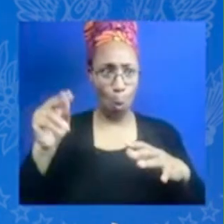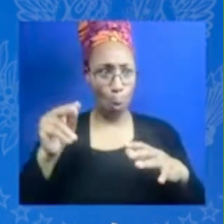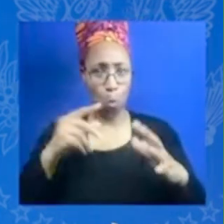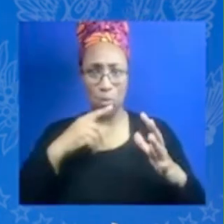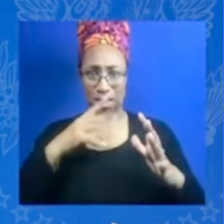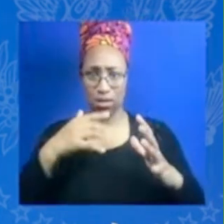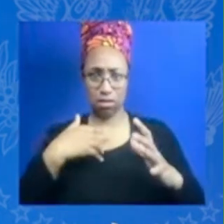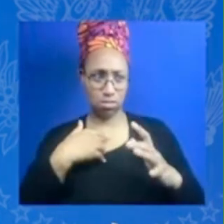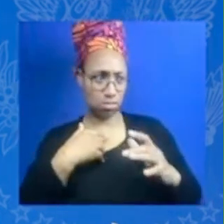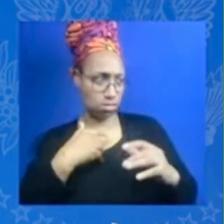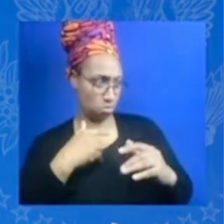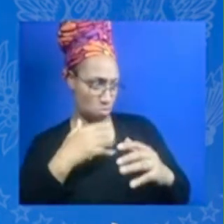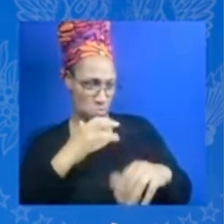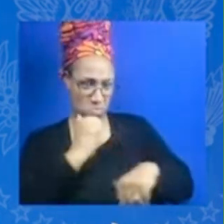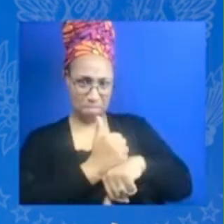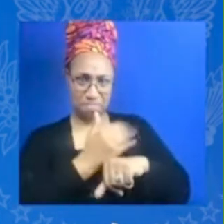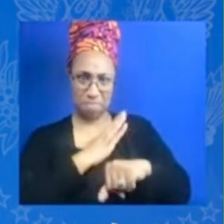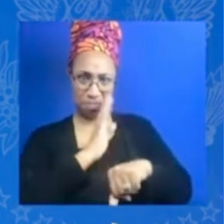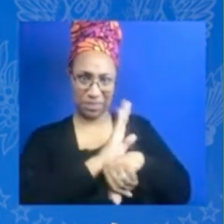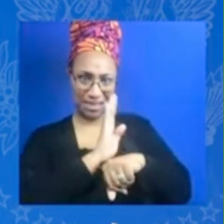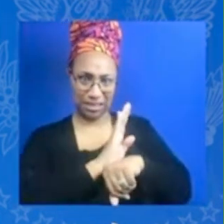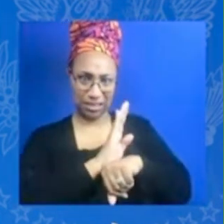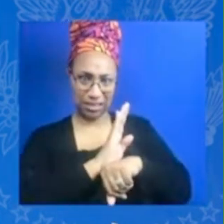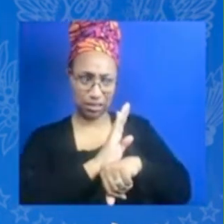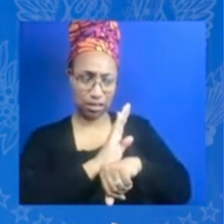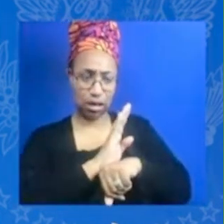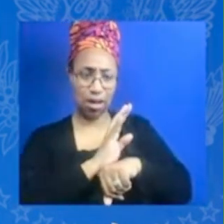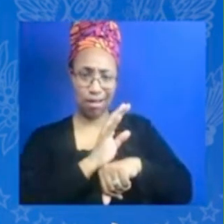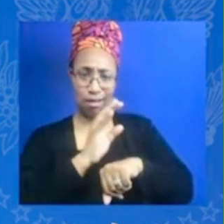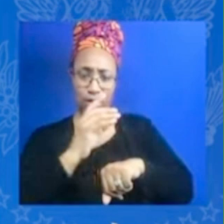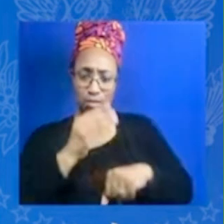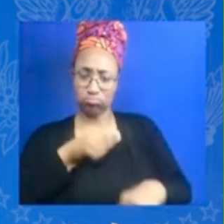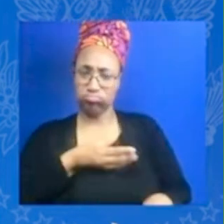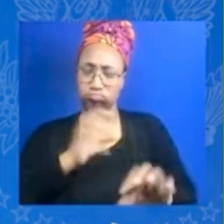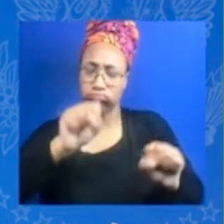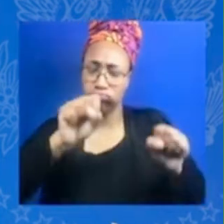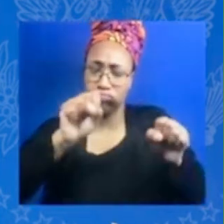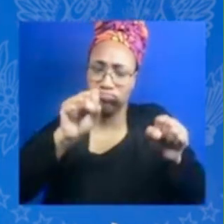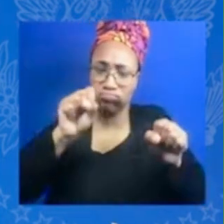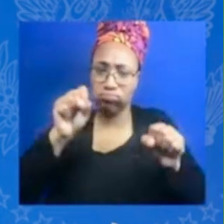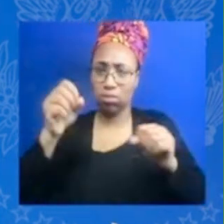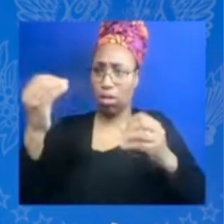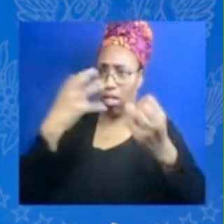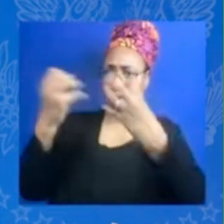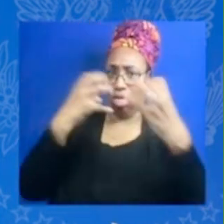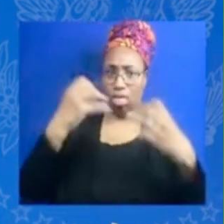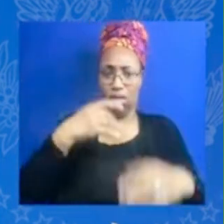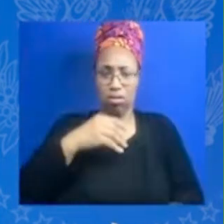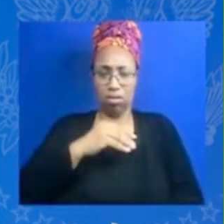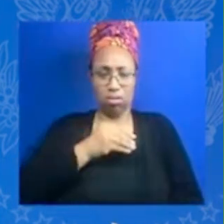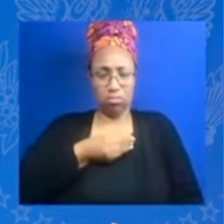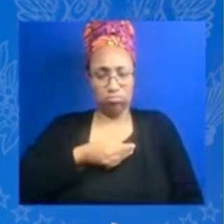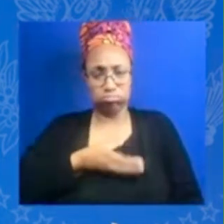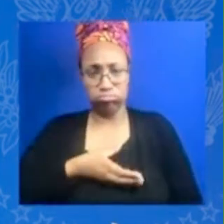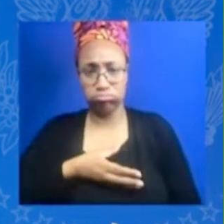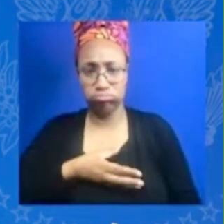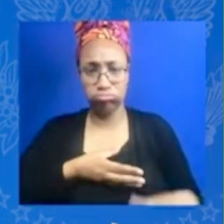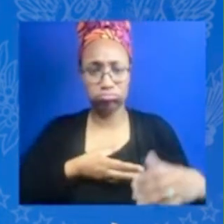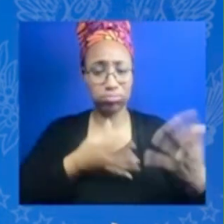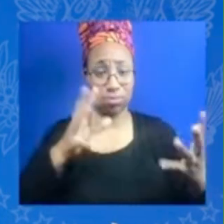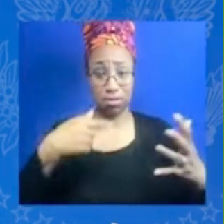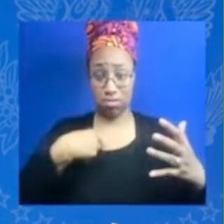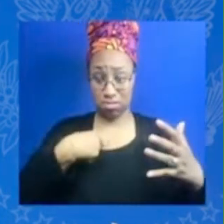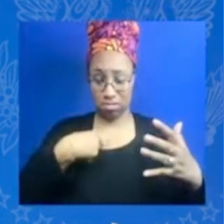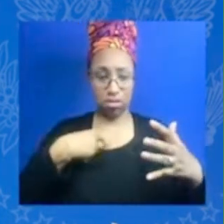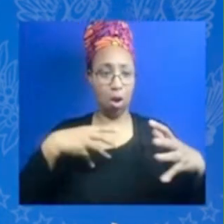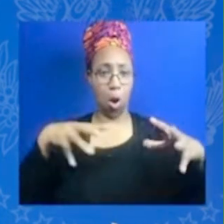minimize or squash the feminine and so for 22 years i owned 100 of spanks on my own i started